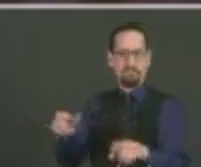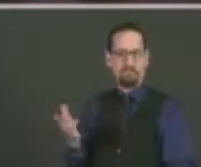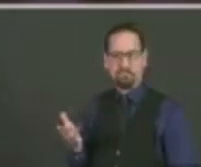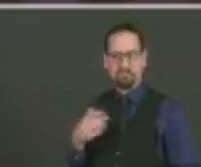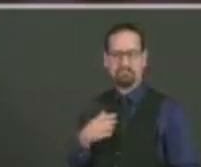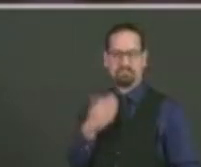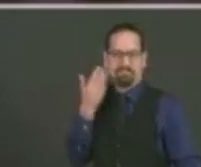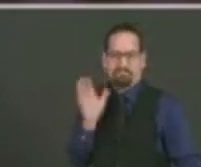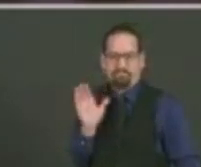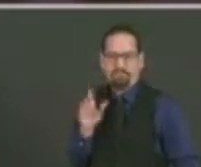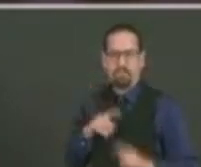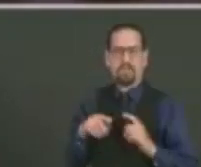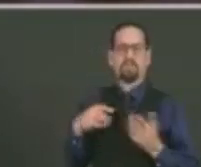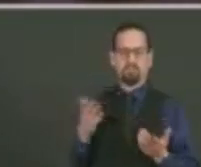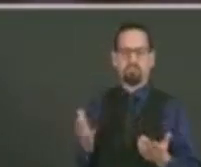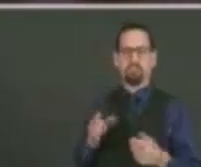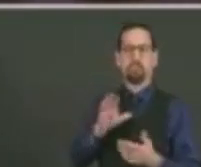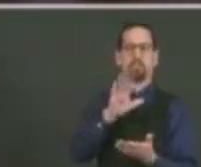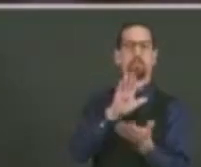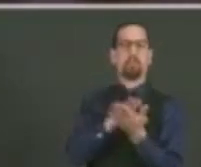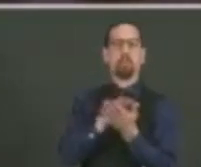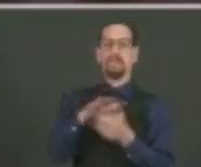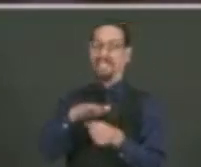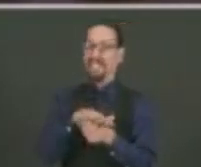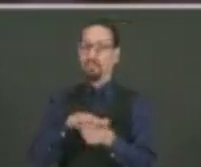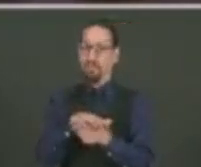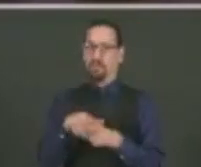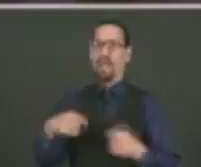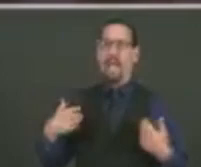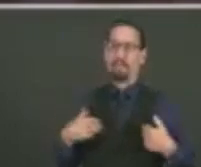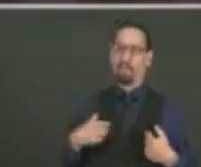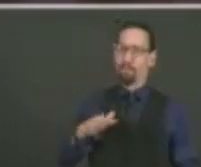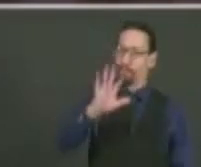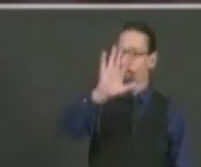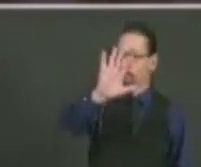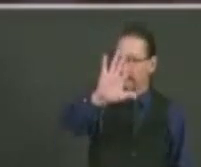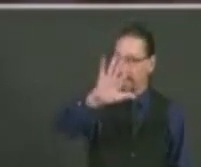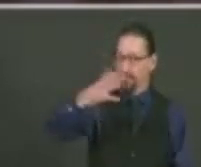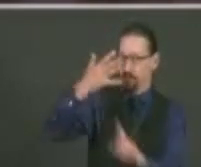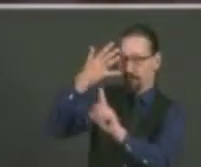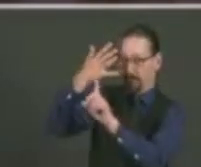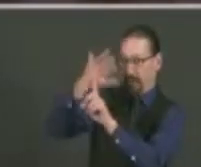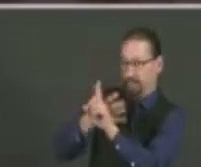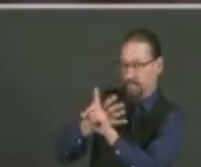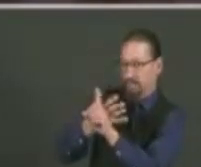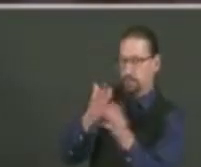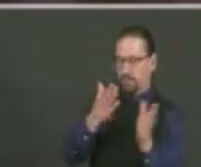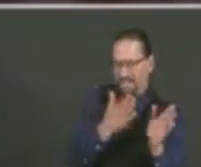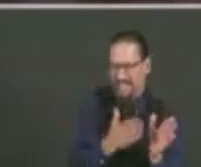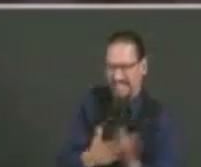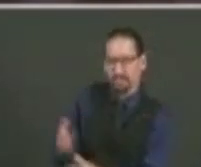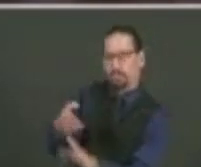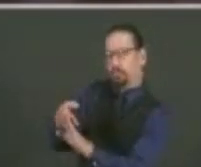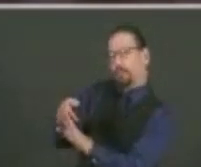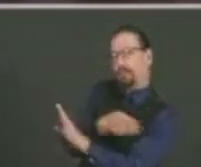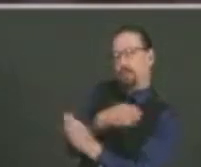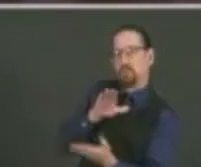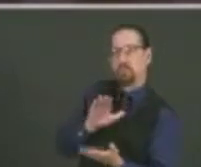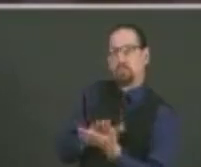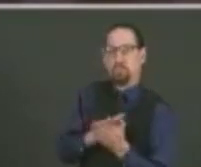five months to prepare. We have provided to them over that five-month period